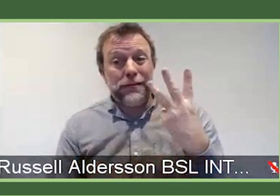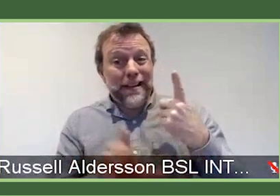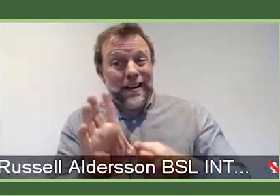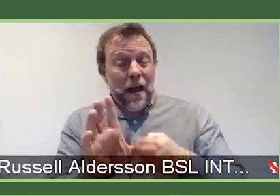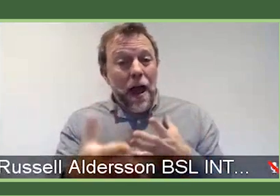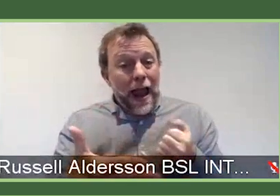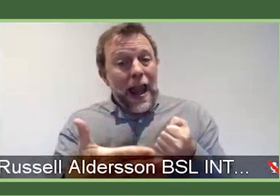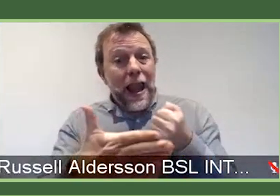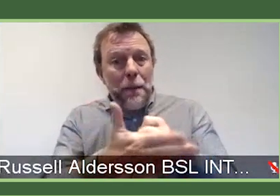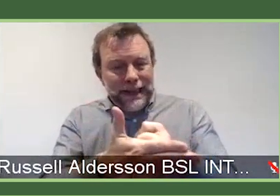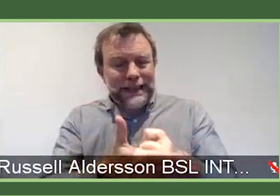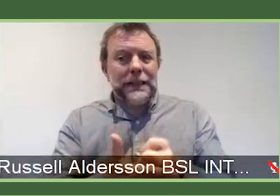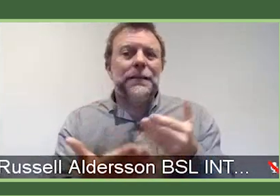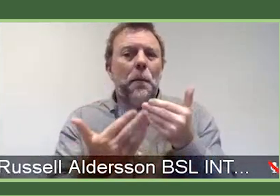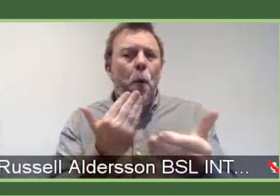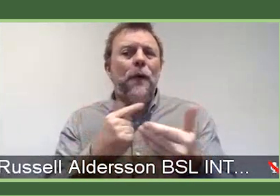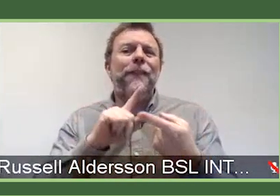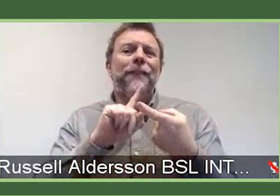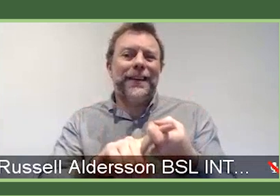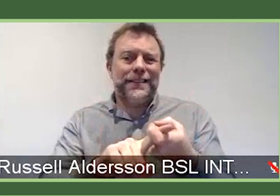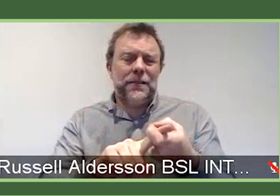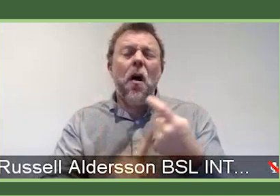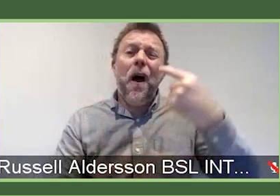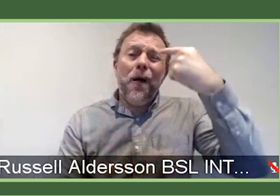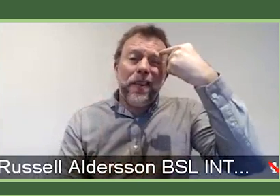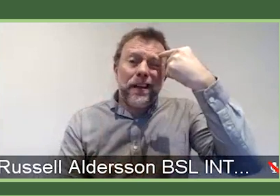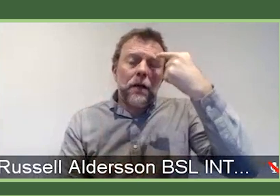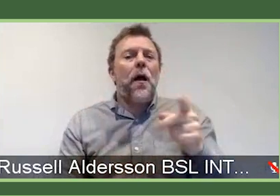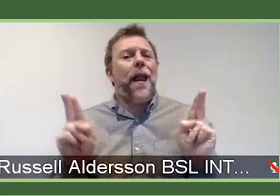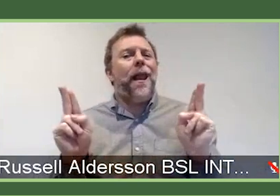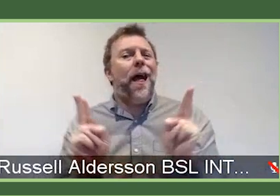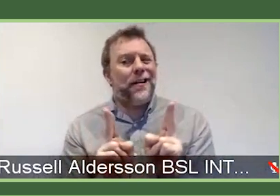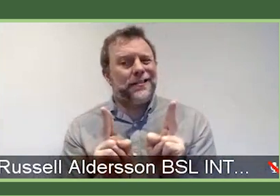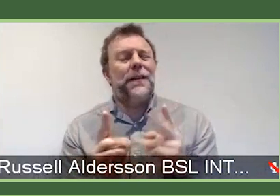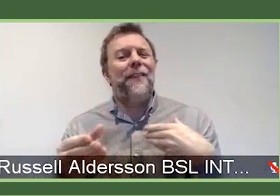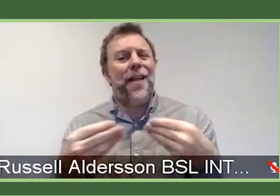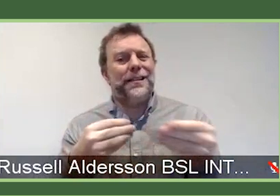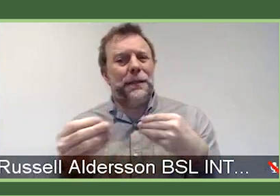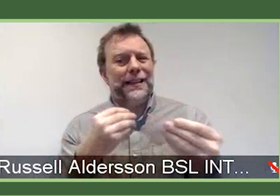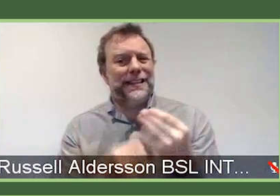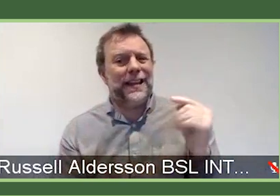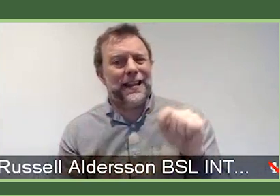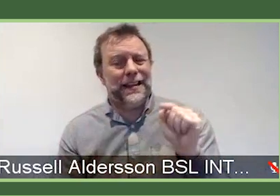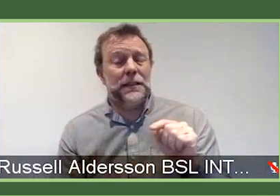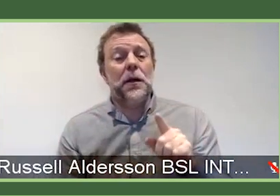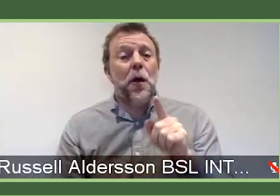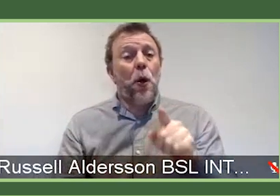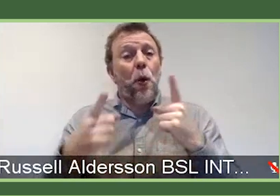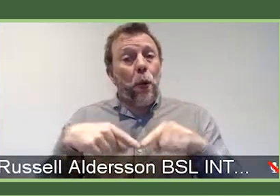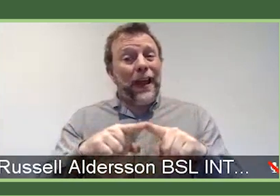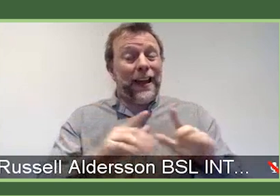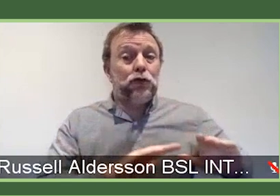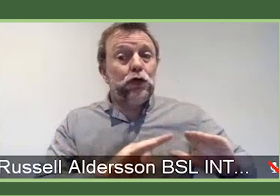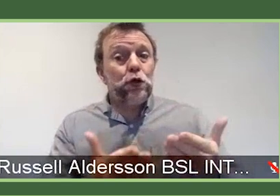more fixed. We will probably have less flexibility around this. As I said when introducing the schemes,